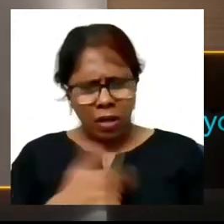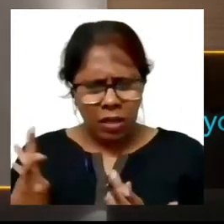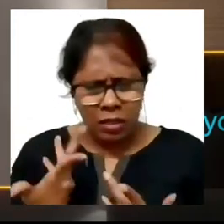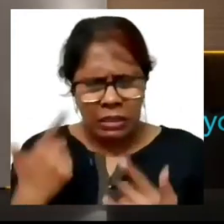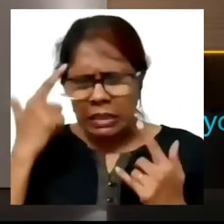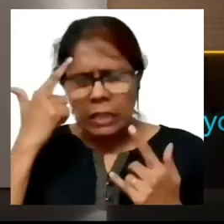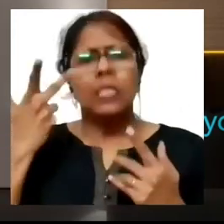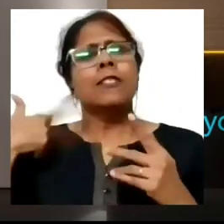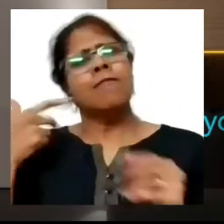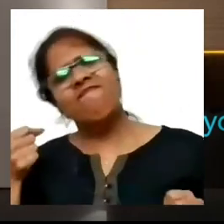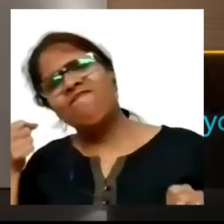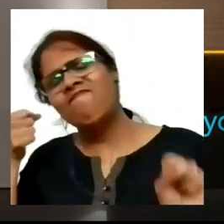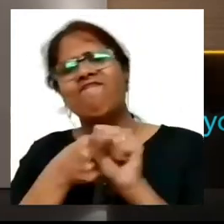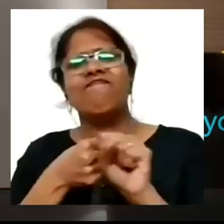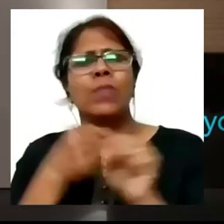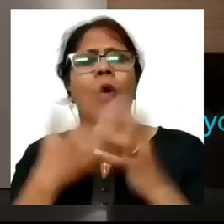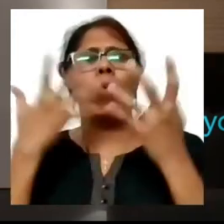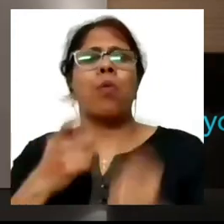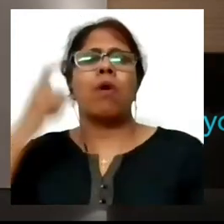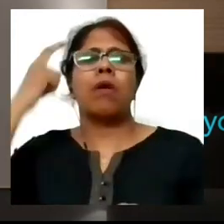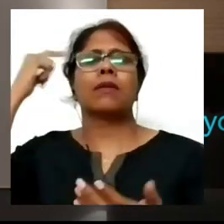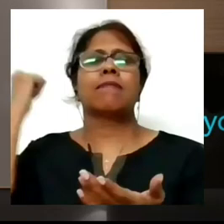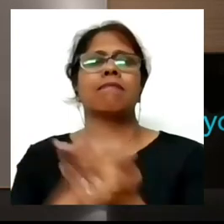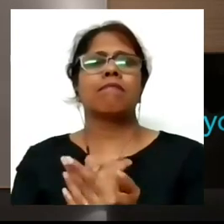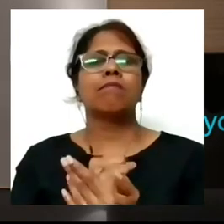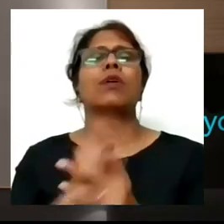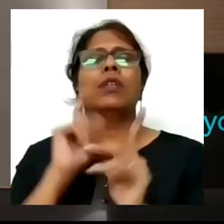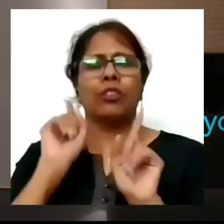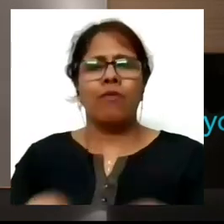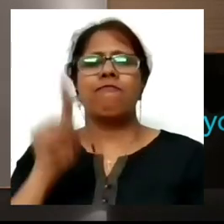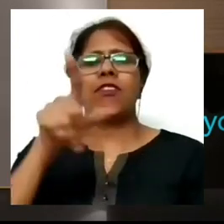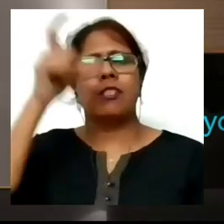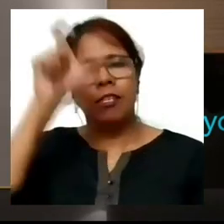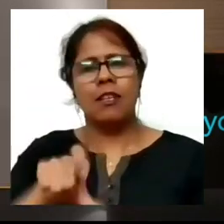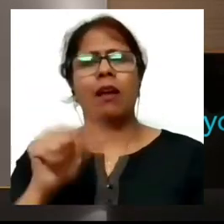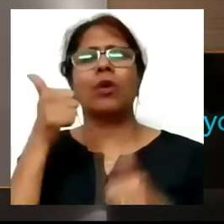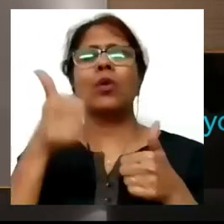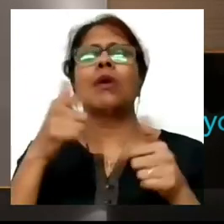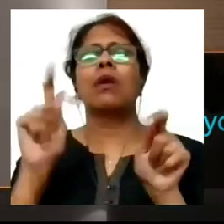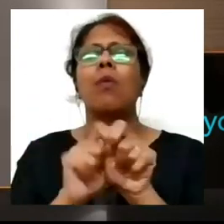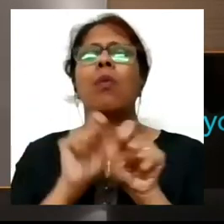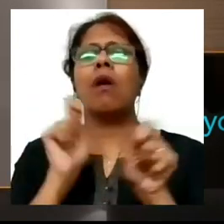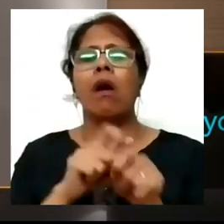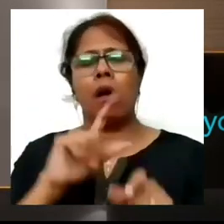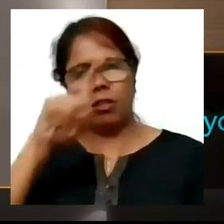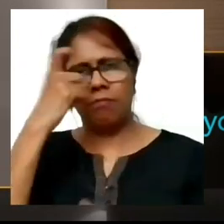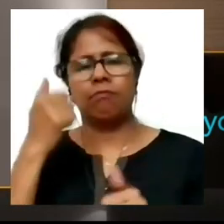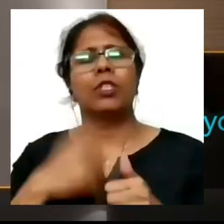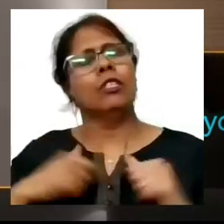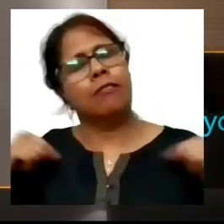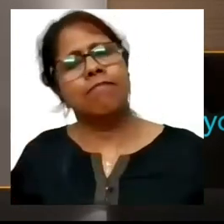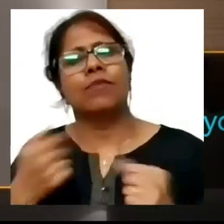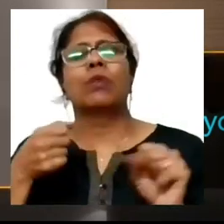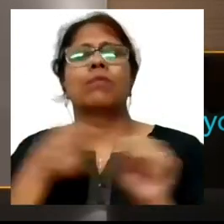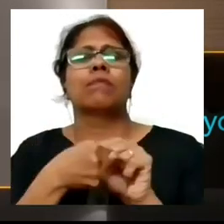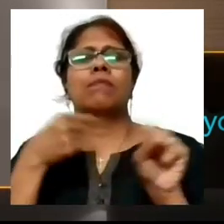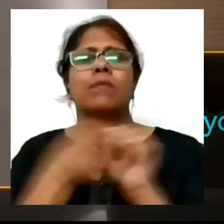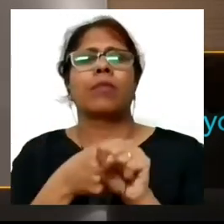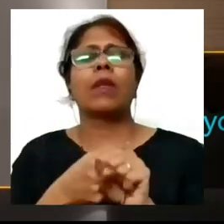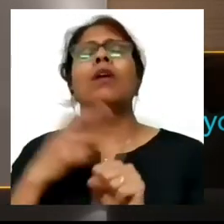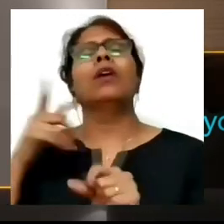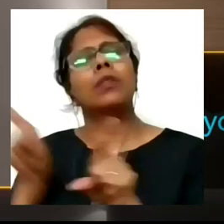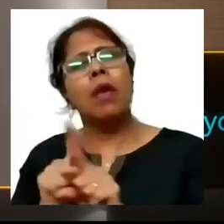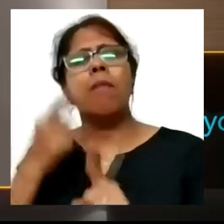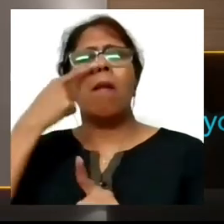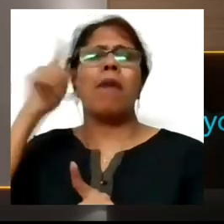I decided that I'm here to do a good deed let this be my first good deed my parents were extremely supportive they thought it was extremely unfair and